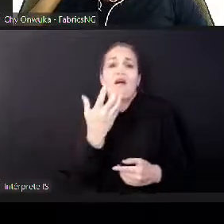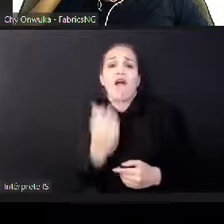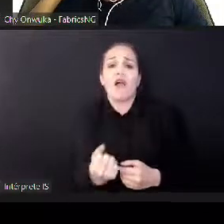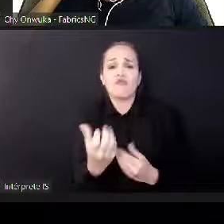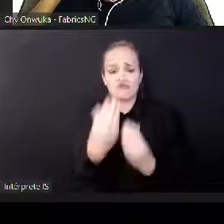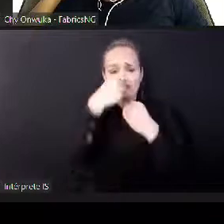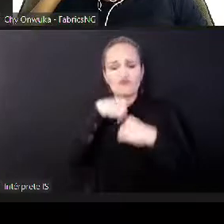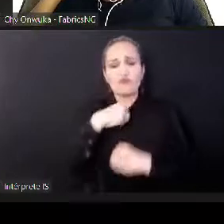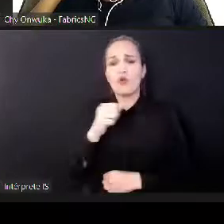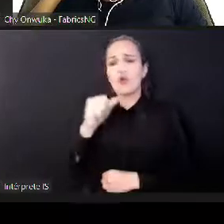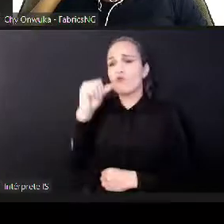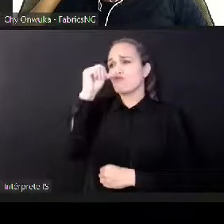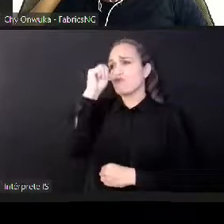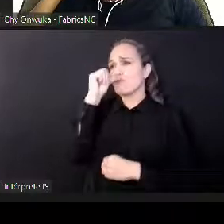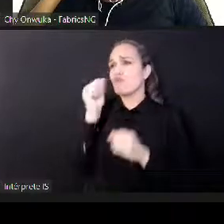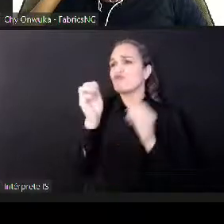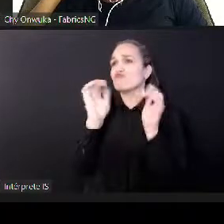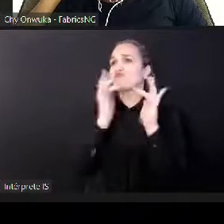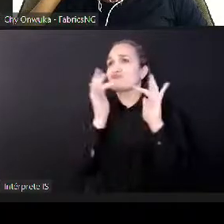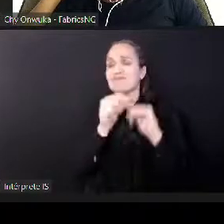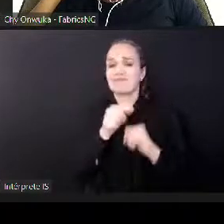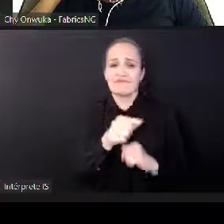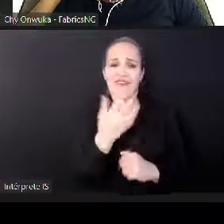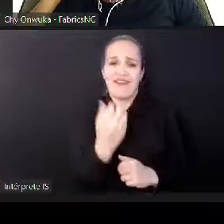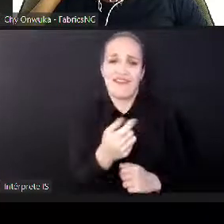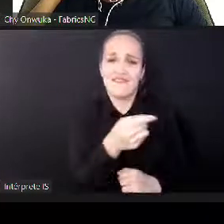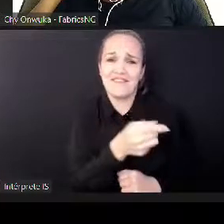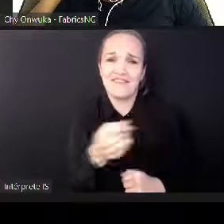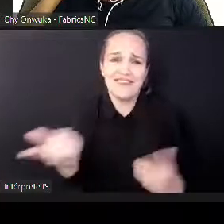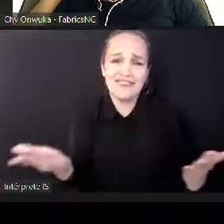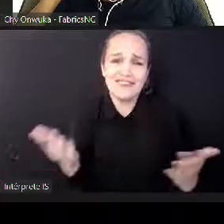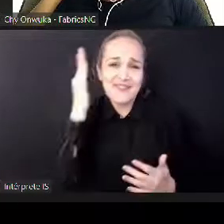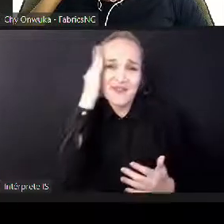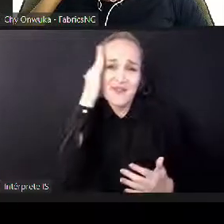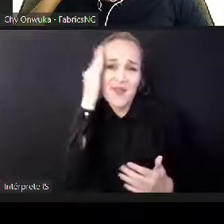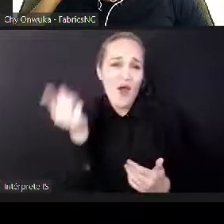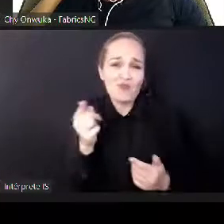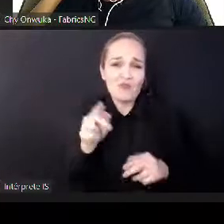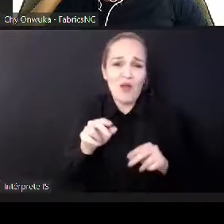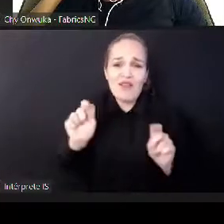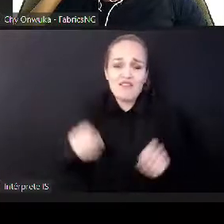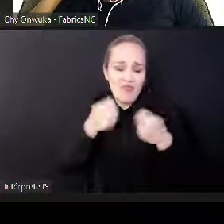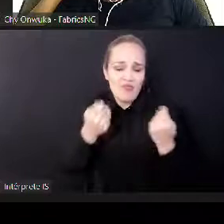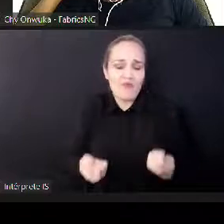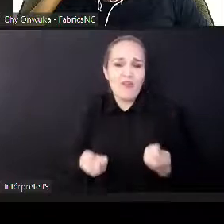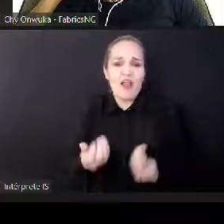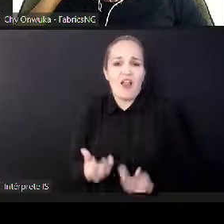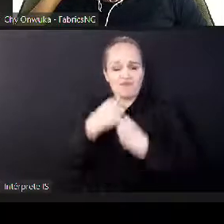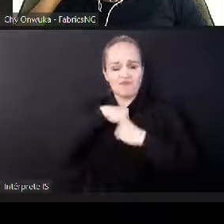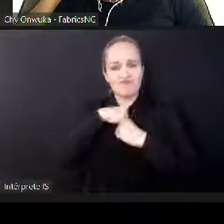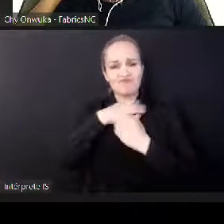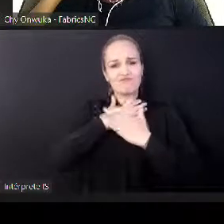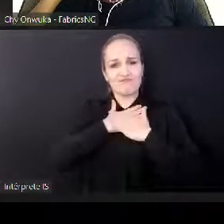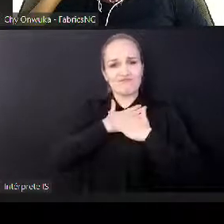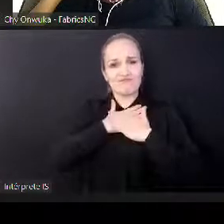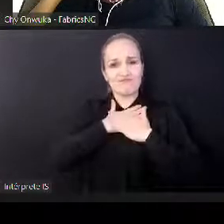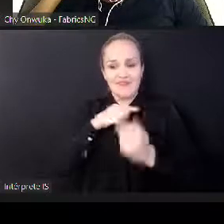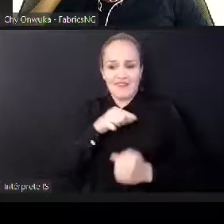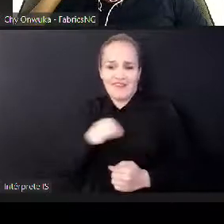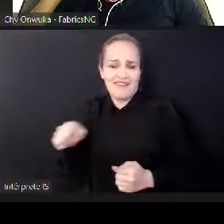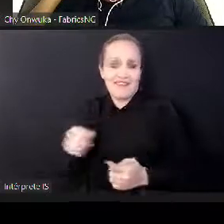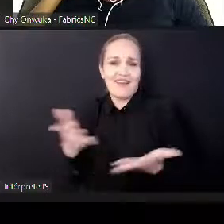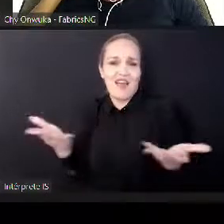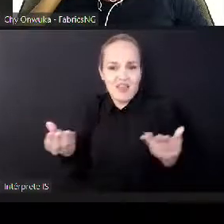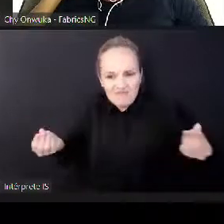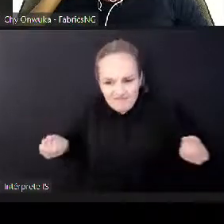world, so long as we invest in digital and invest in culture like we invest in any other sector. So I want to